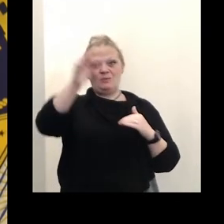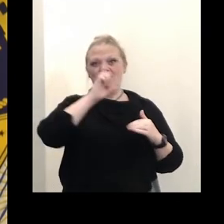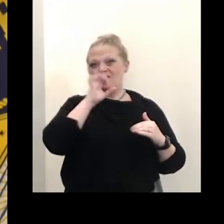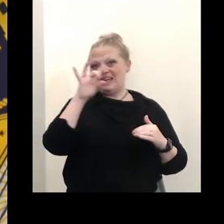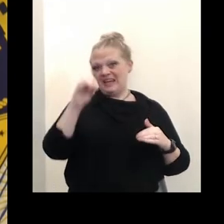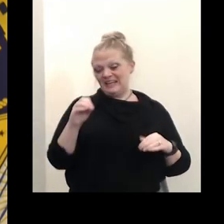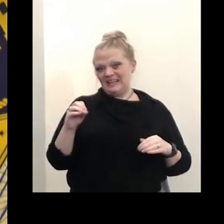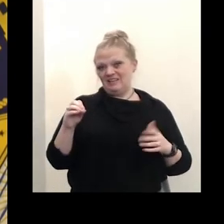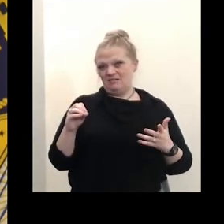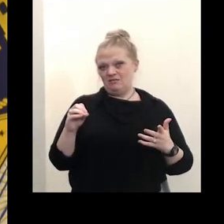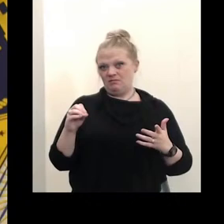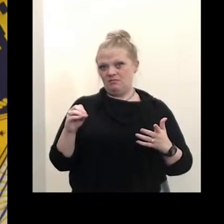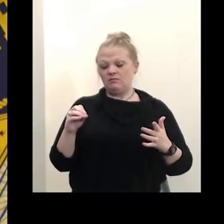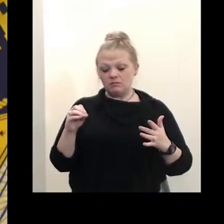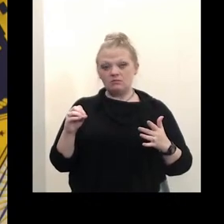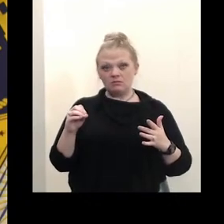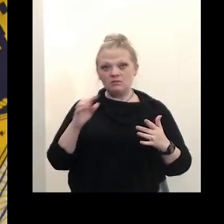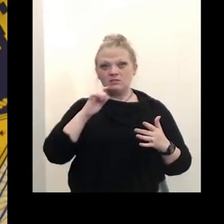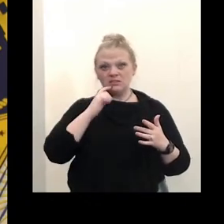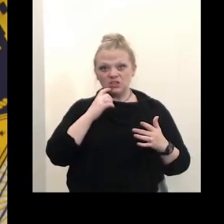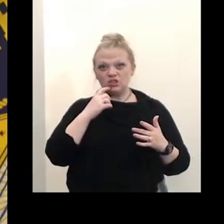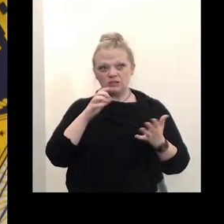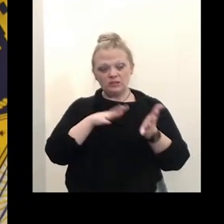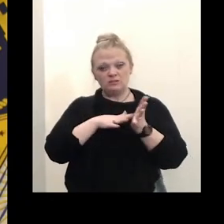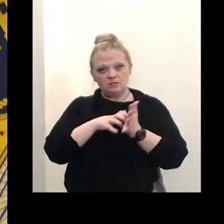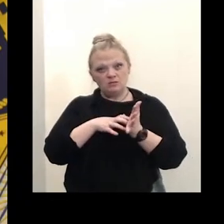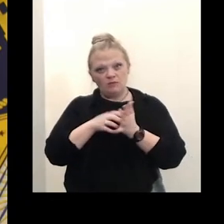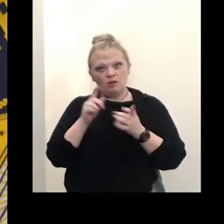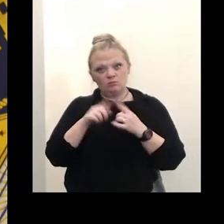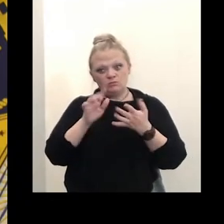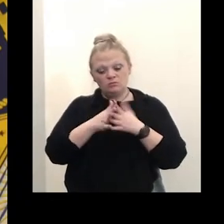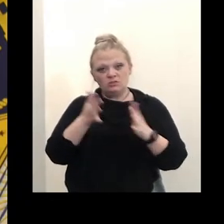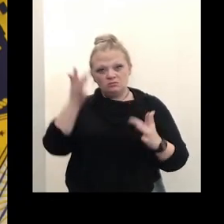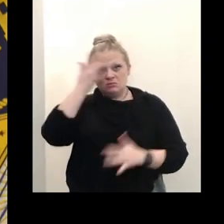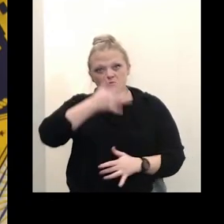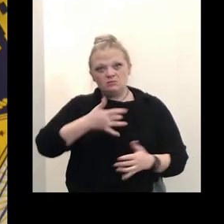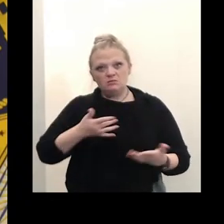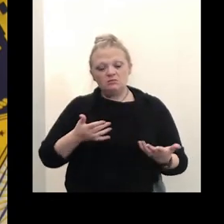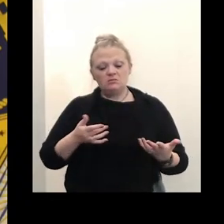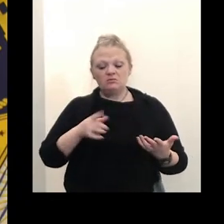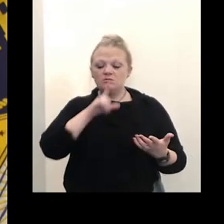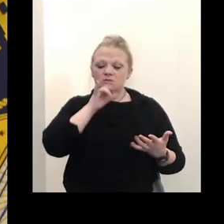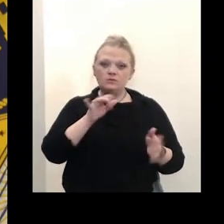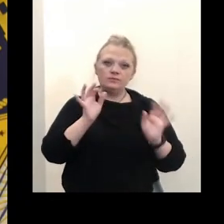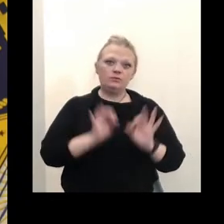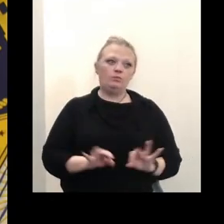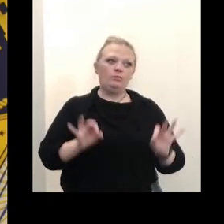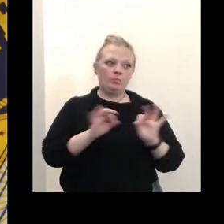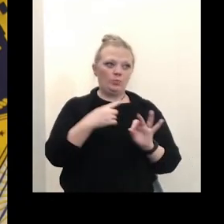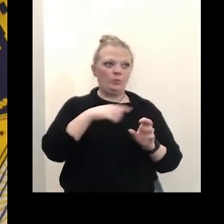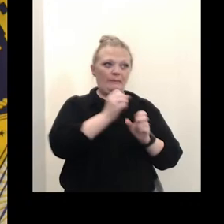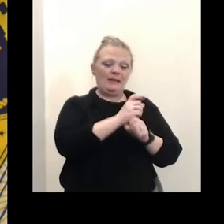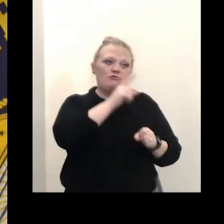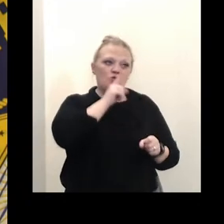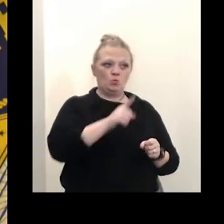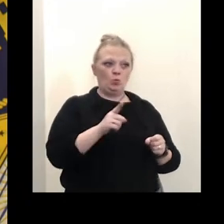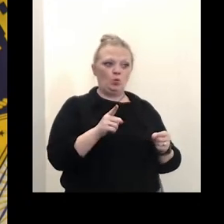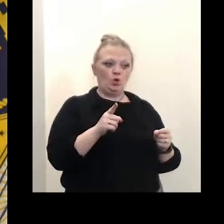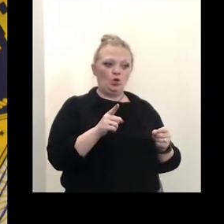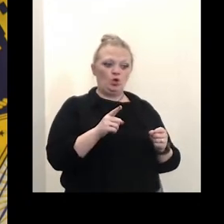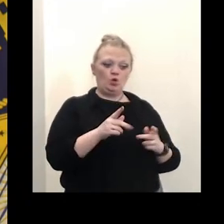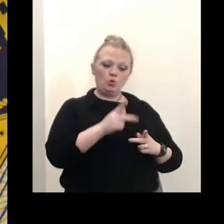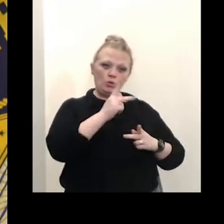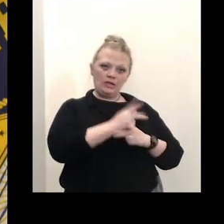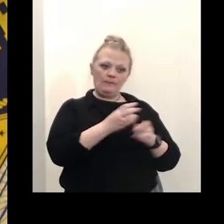mean they are like extremely immunocompromised so um you know it's it's really important that we make sure that we you know keep our most